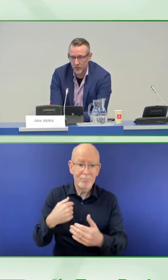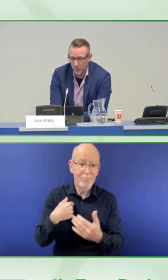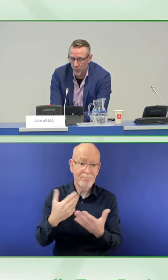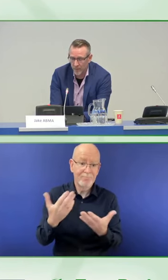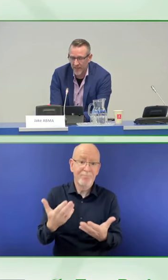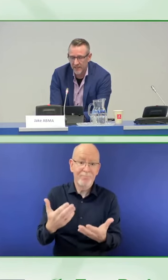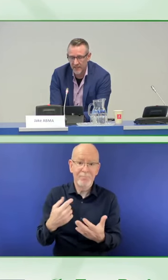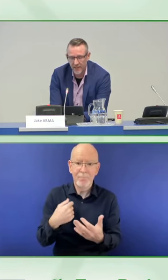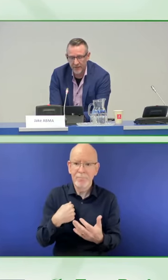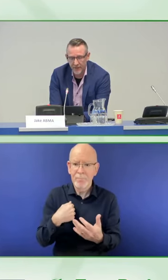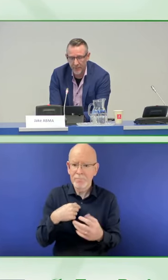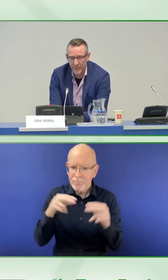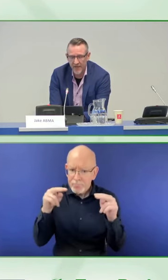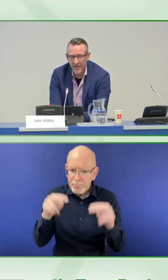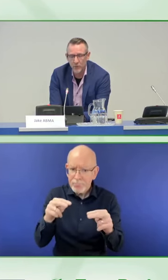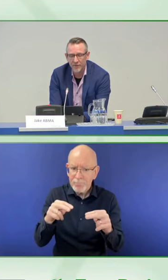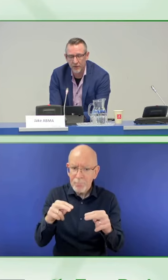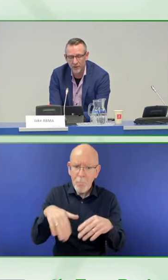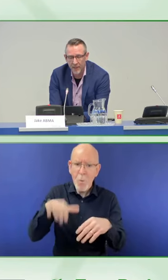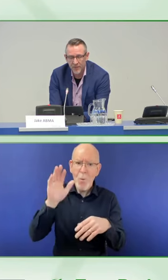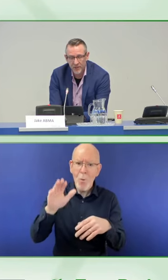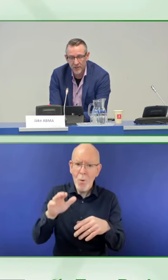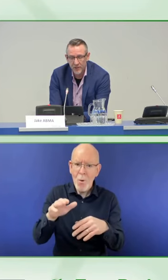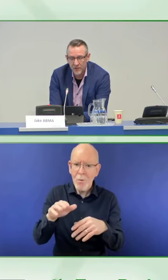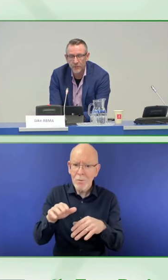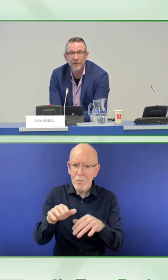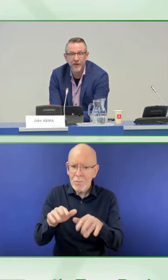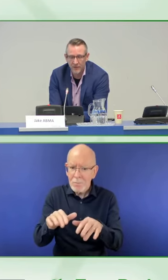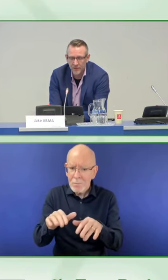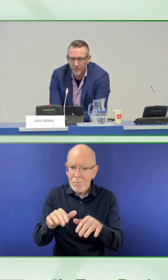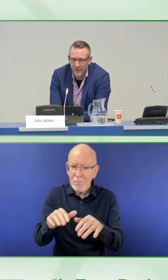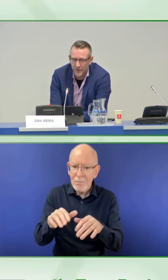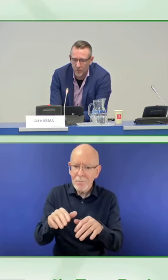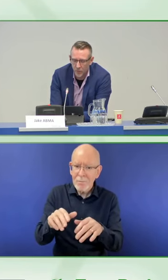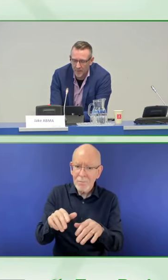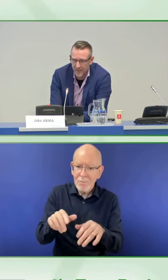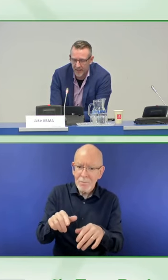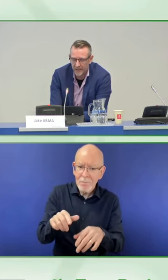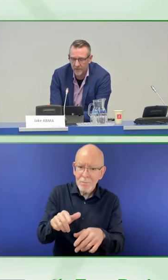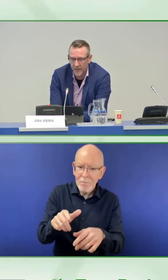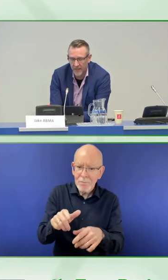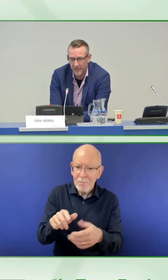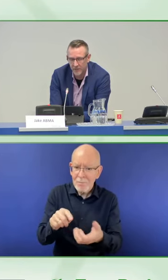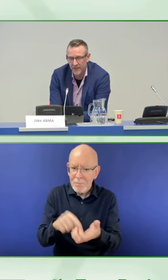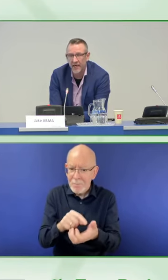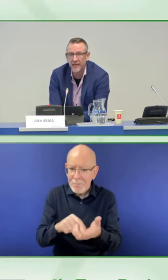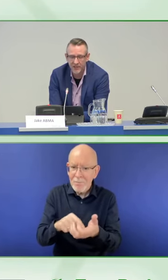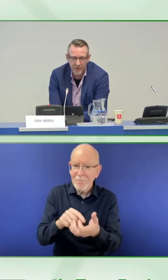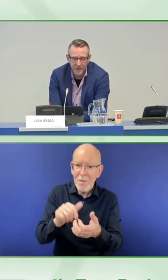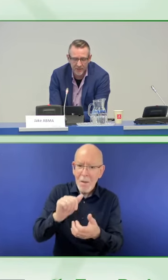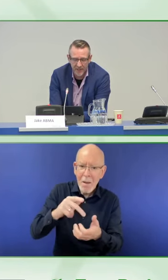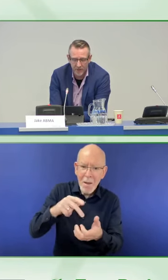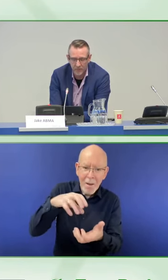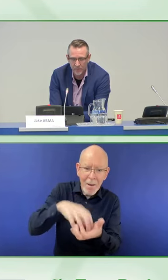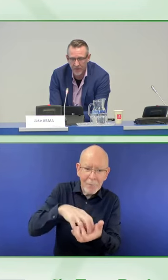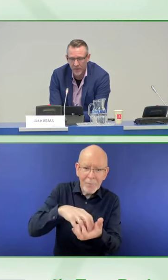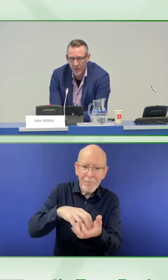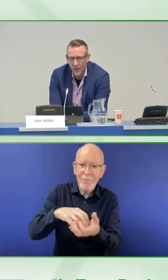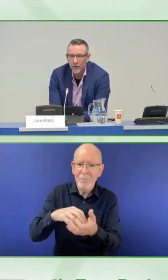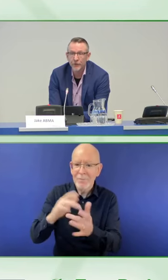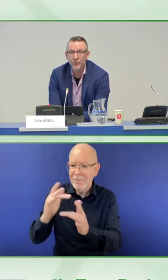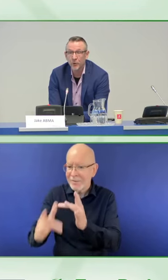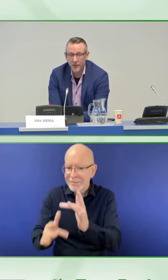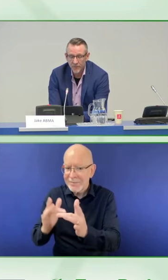videos on web-based and native app banking with closed captions to be found via the website and on the ING YouTube channel.